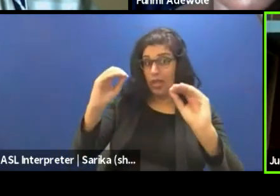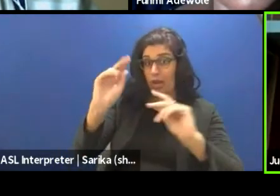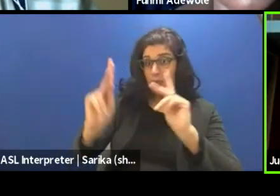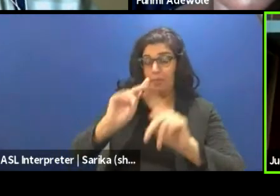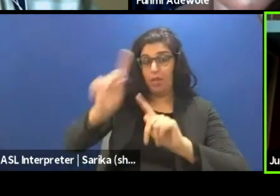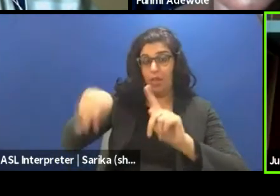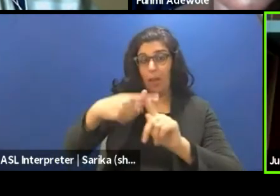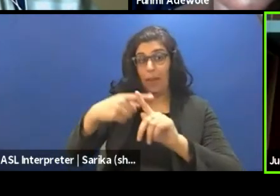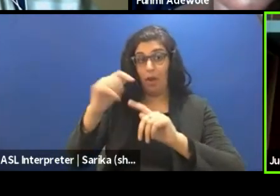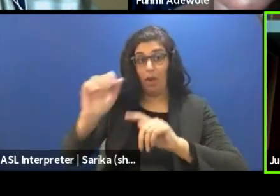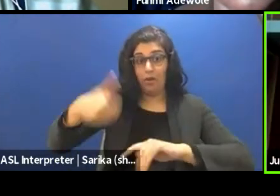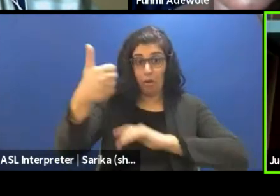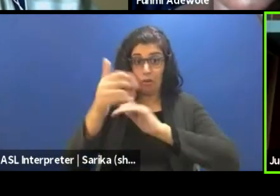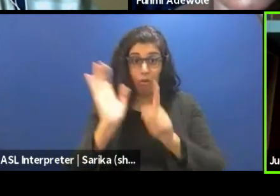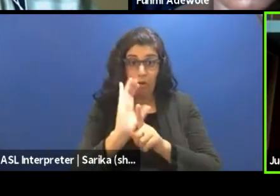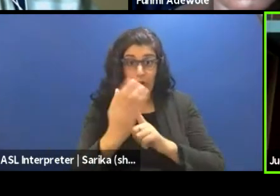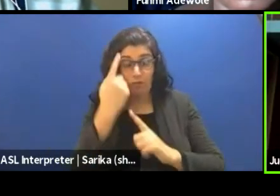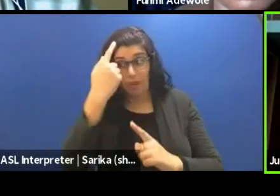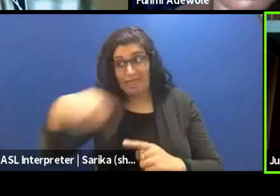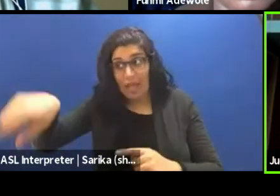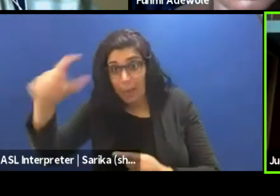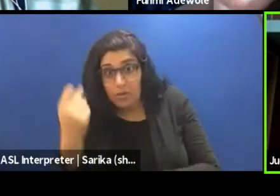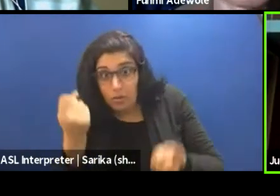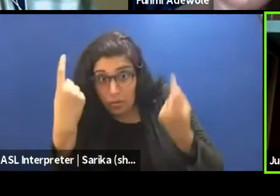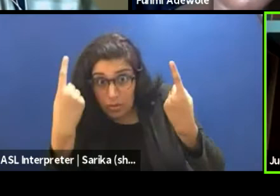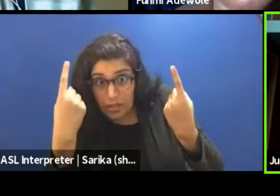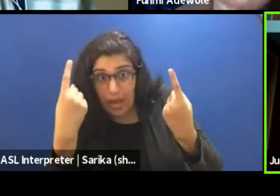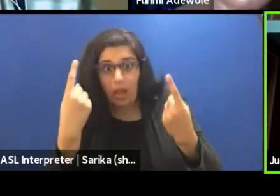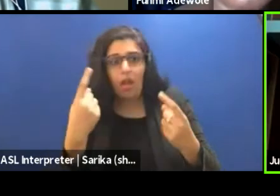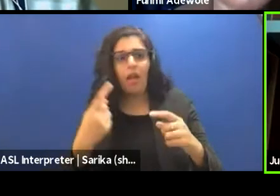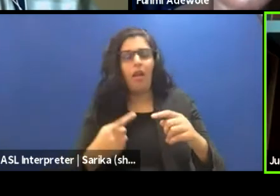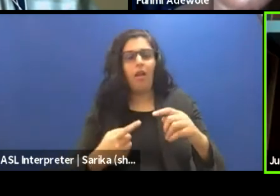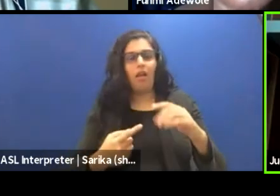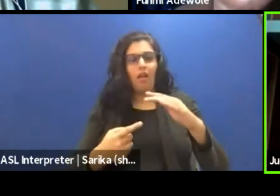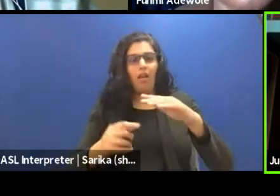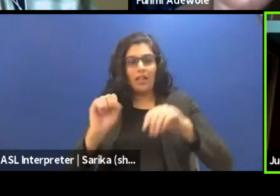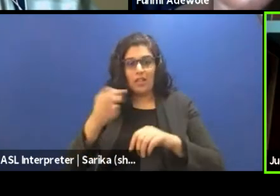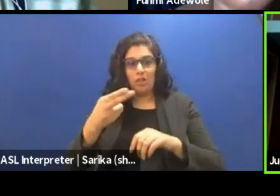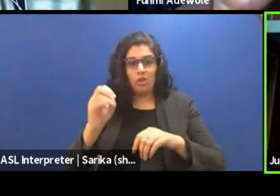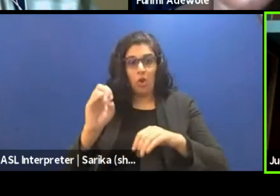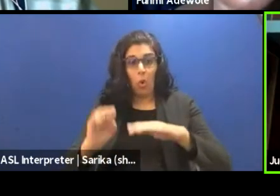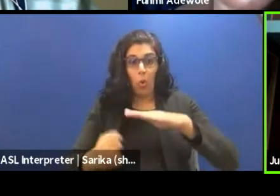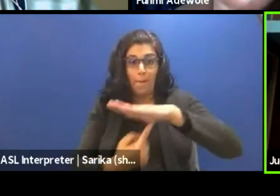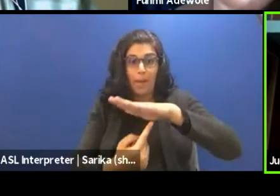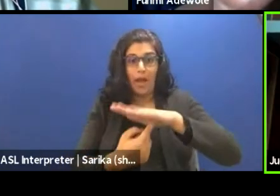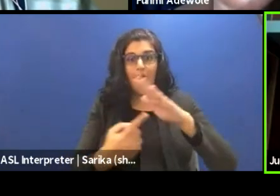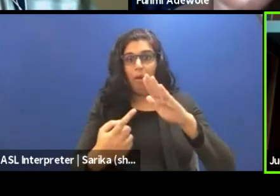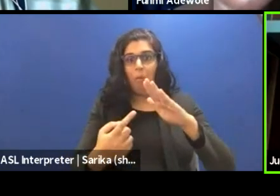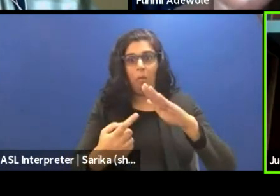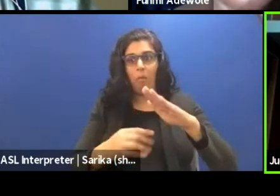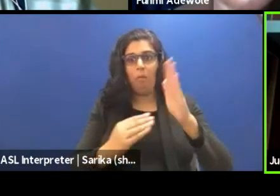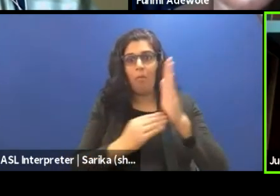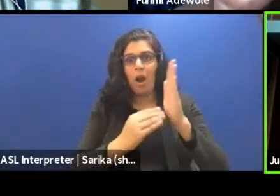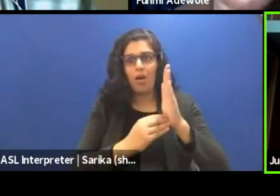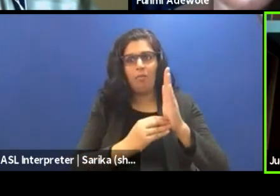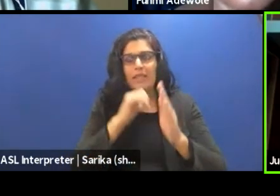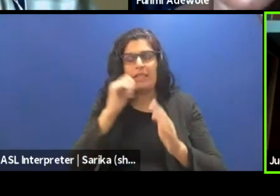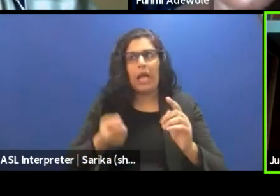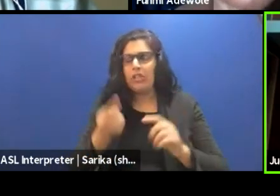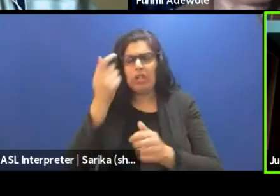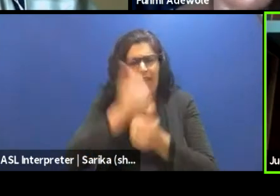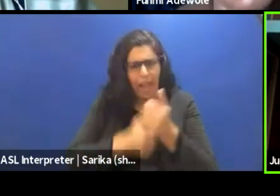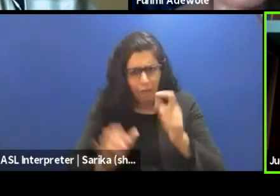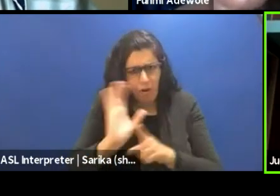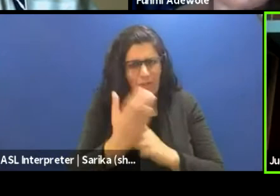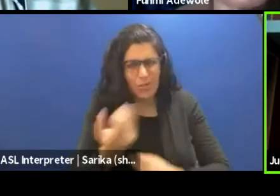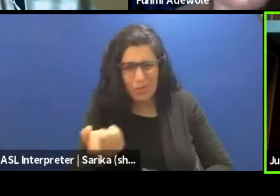foreign culture, for them to understand that the bottom of the shoe is not an insult in every culture? Do you